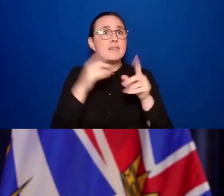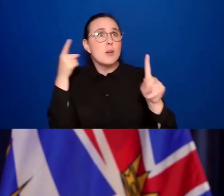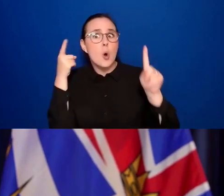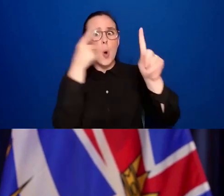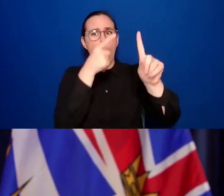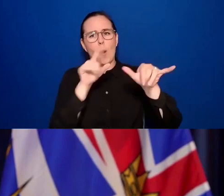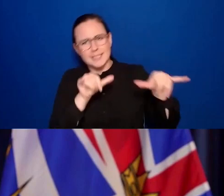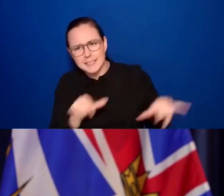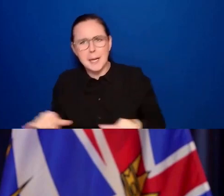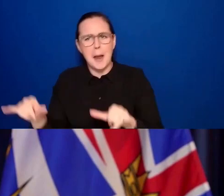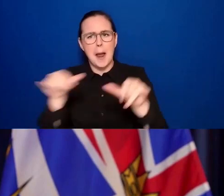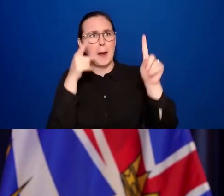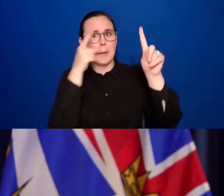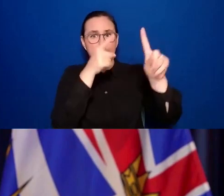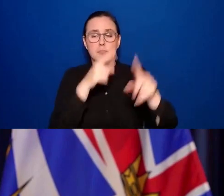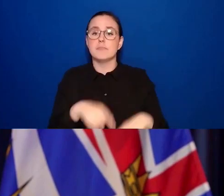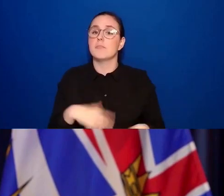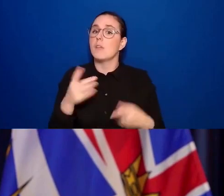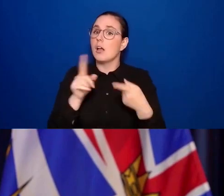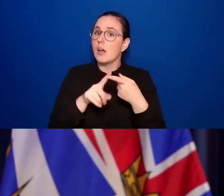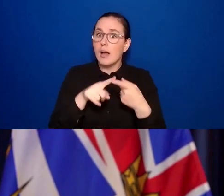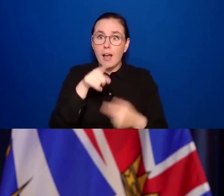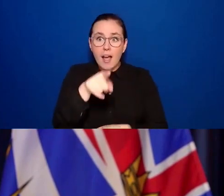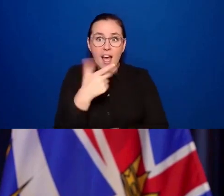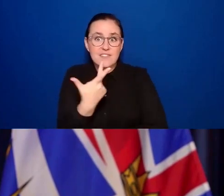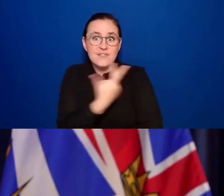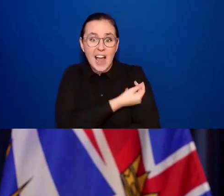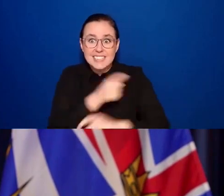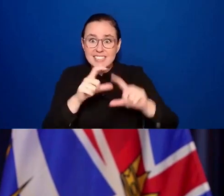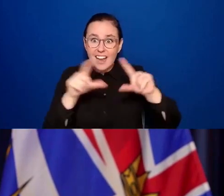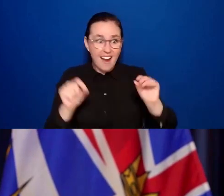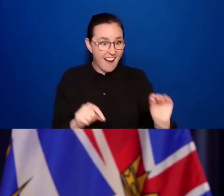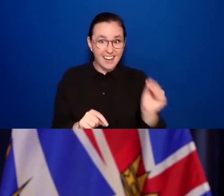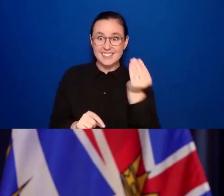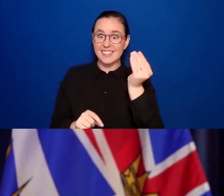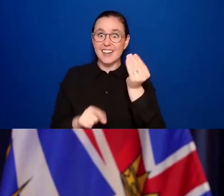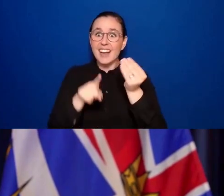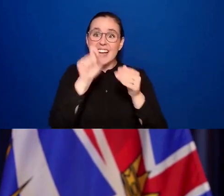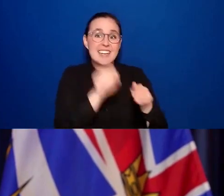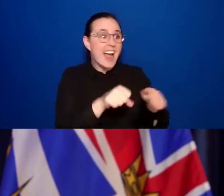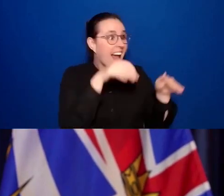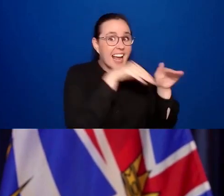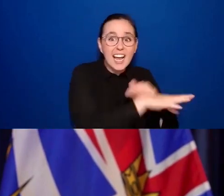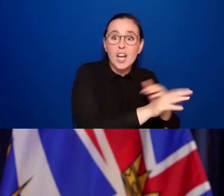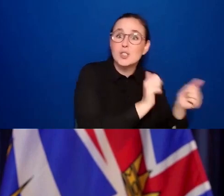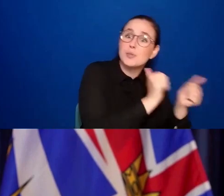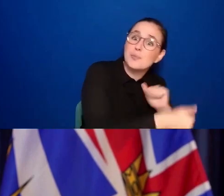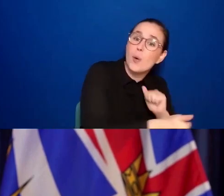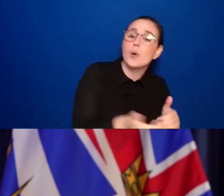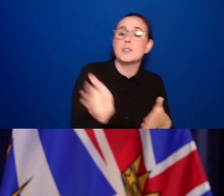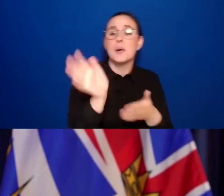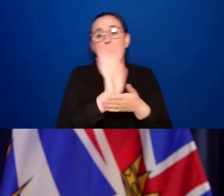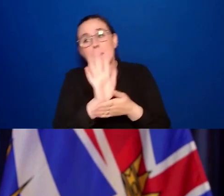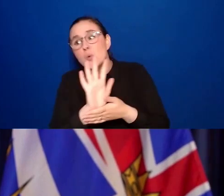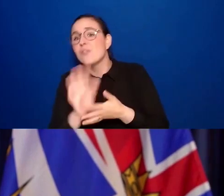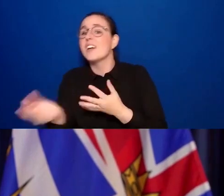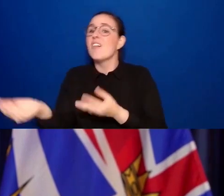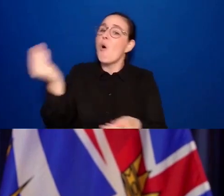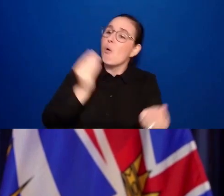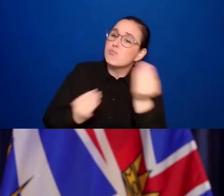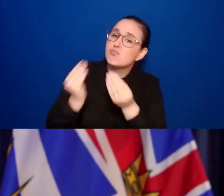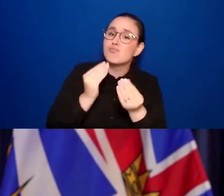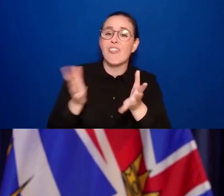those places where we want to be, at a sporting event, at the theatre, going out to a movie, having dinner with some friends.